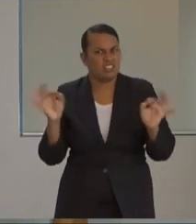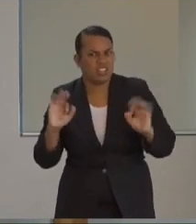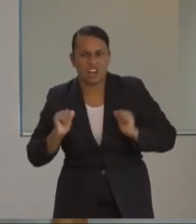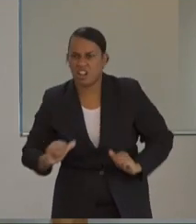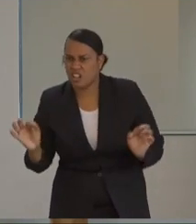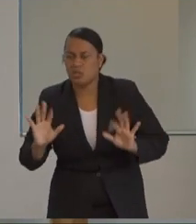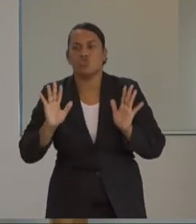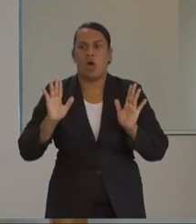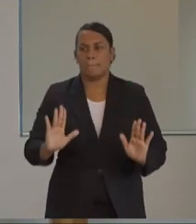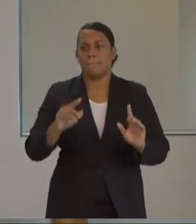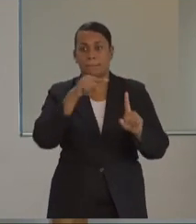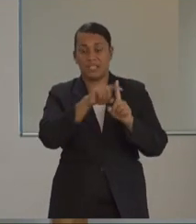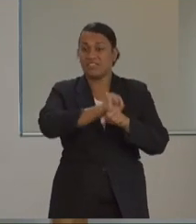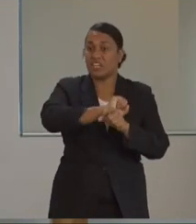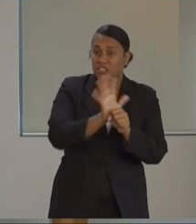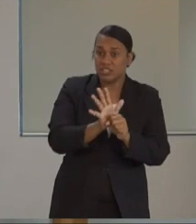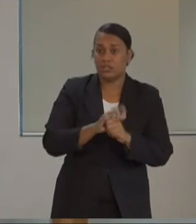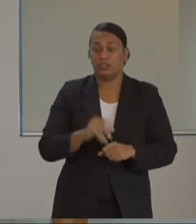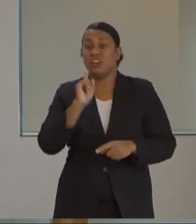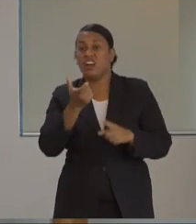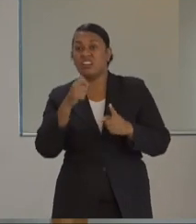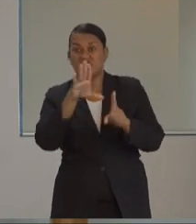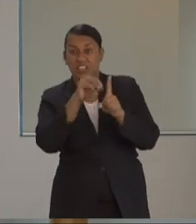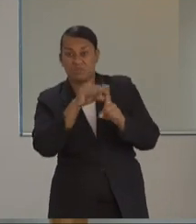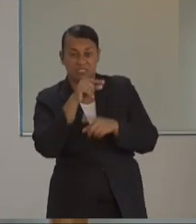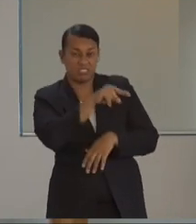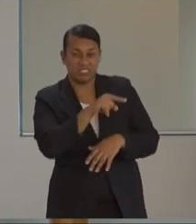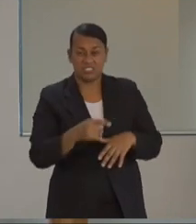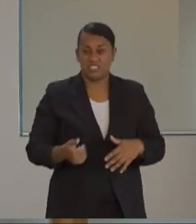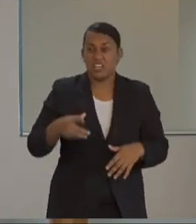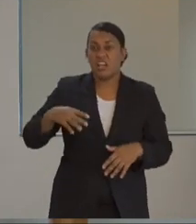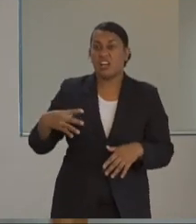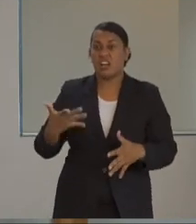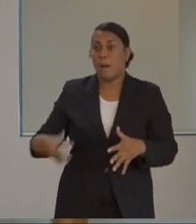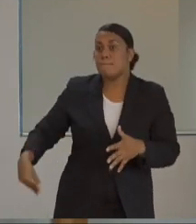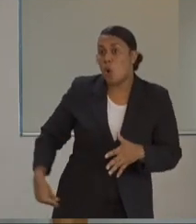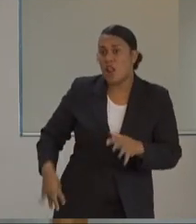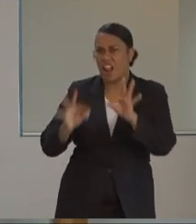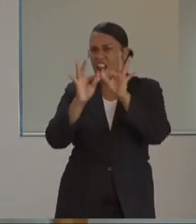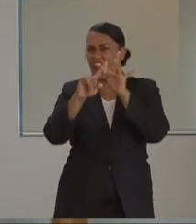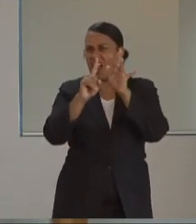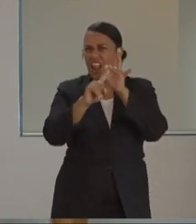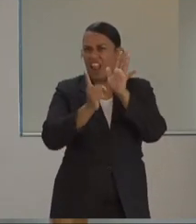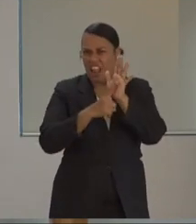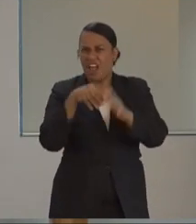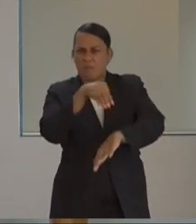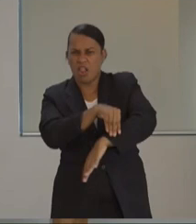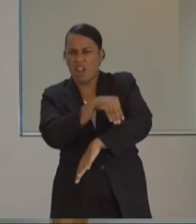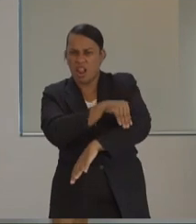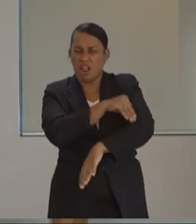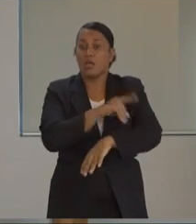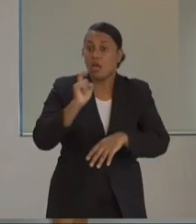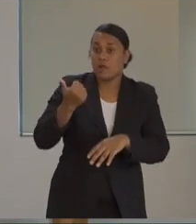medicine to cure. So for example, somebody comes with a boil, it's likely to be caused by a bacteria called Staphylococcus aureus. We give